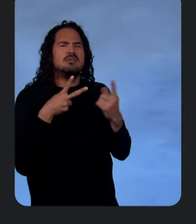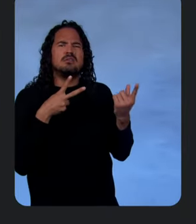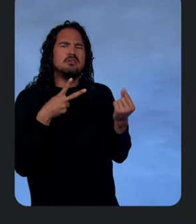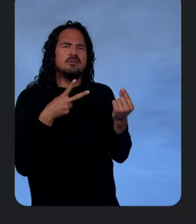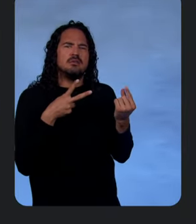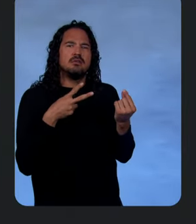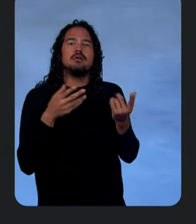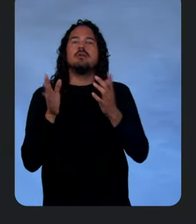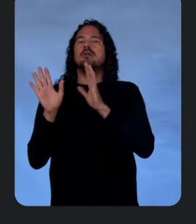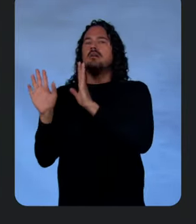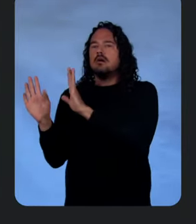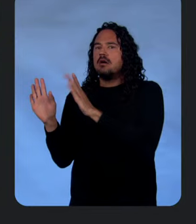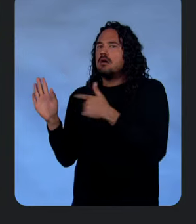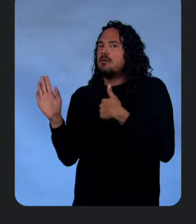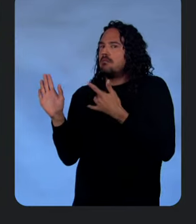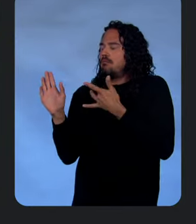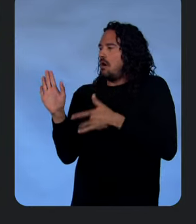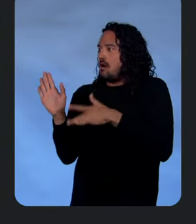steps, right?